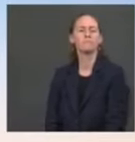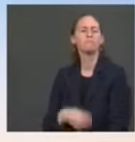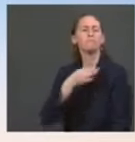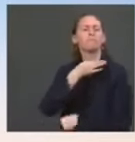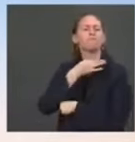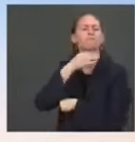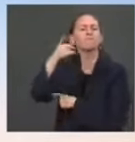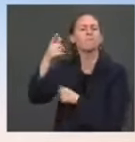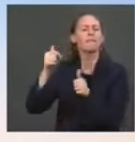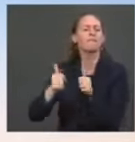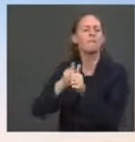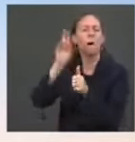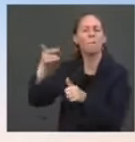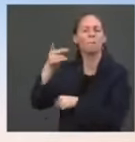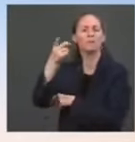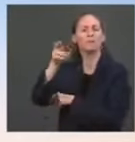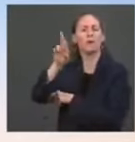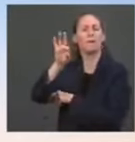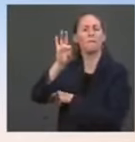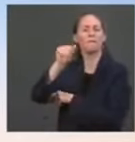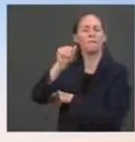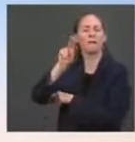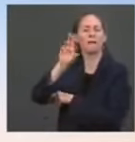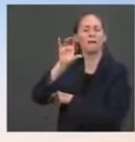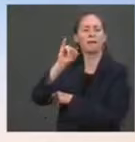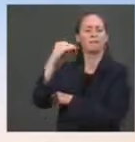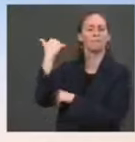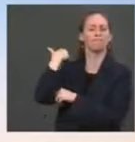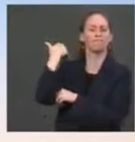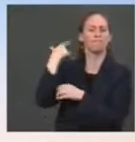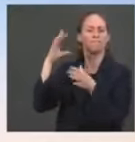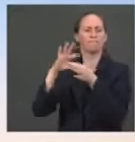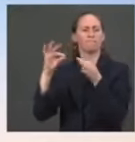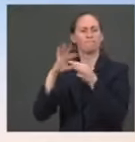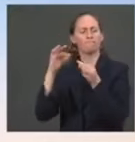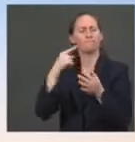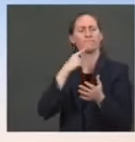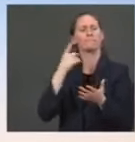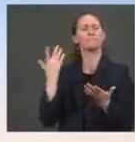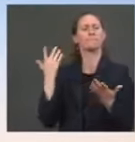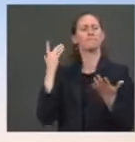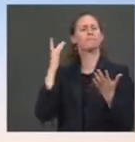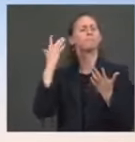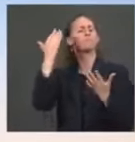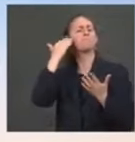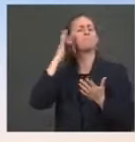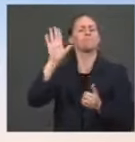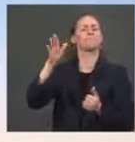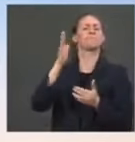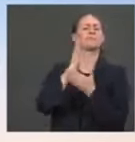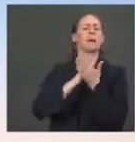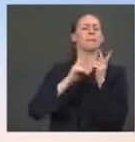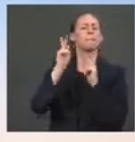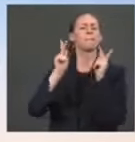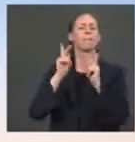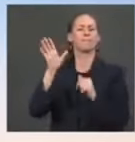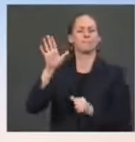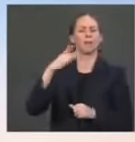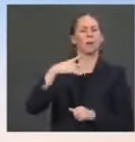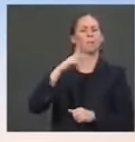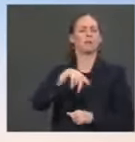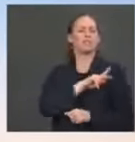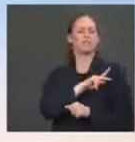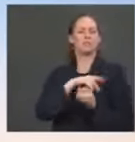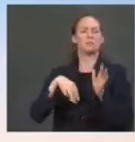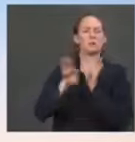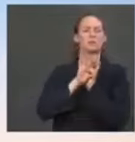in the time of COVID people should be willing to give up personal choice or personal civil liberties for the greater good. We're